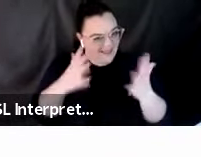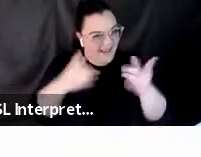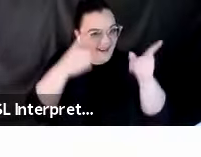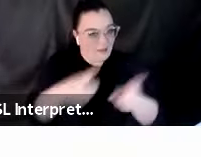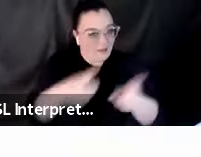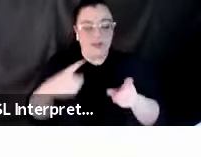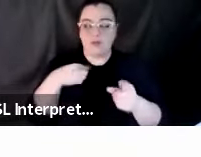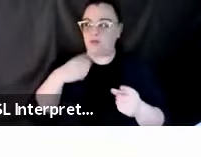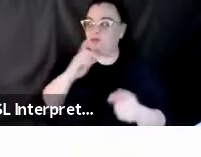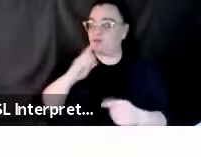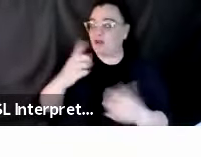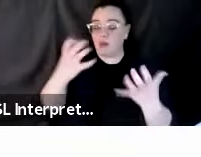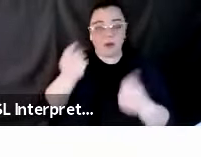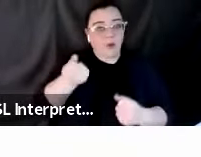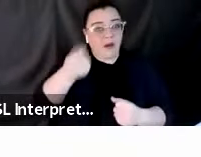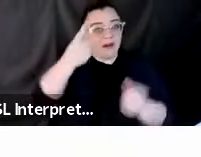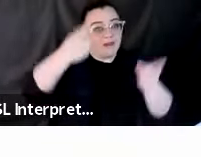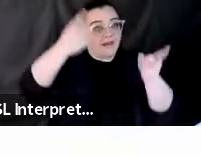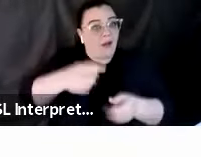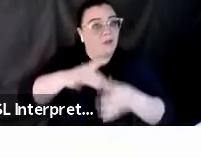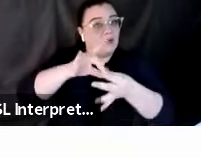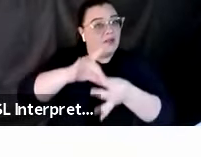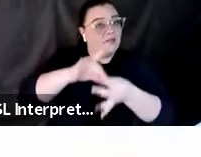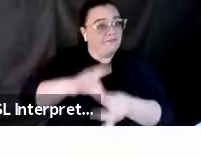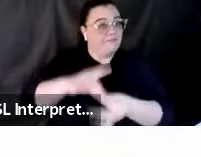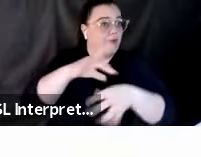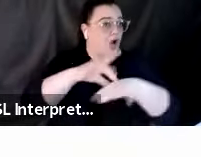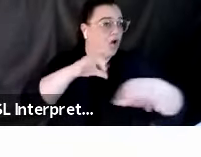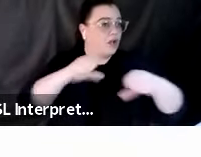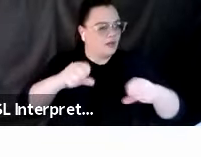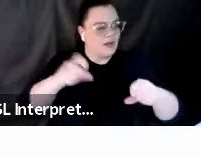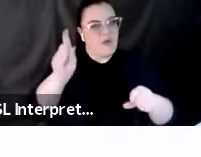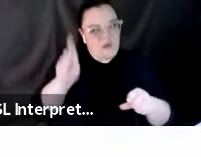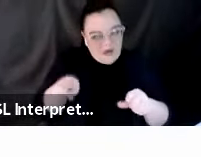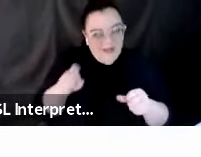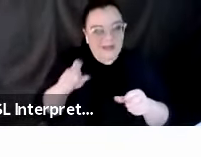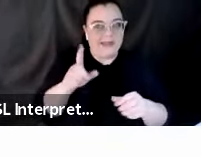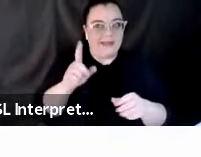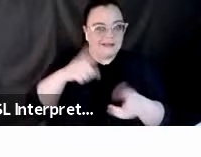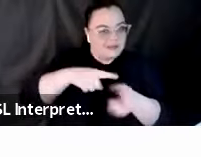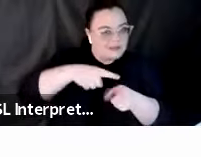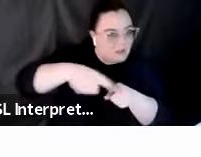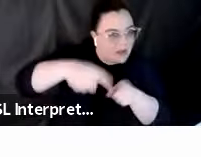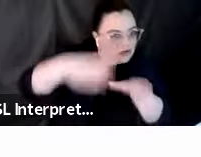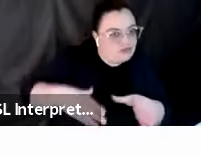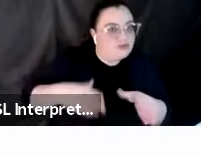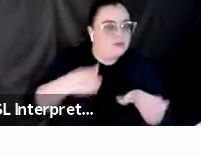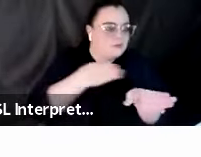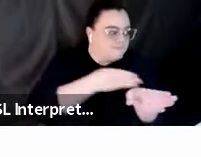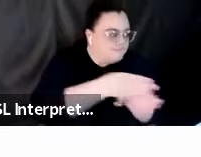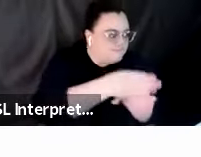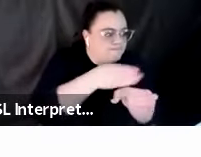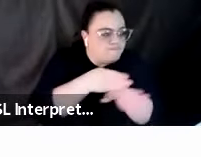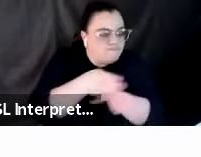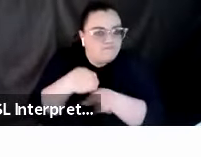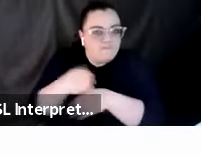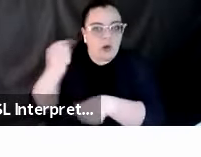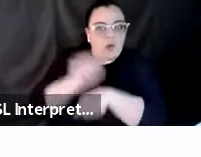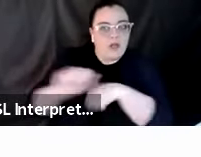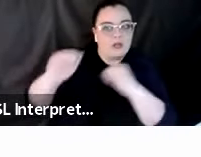on with earthquakes, we need specialists from all kinds of disciplines, all working together. We need physicists,